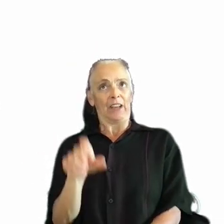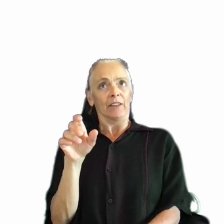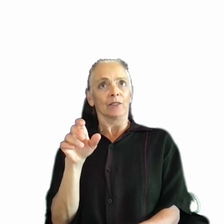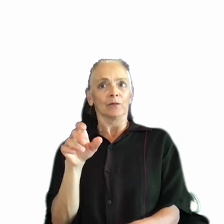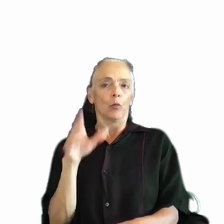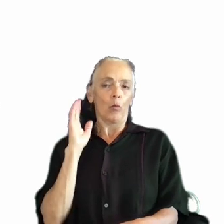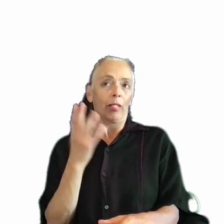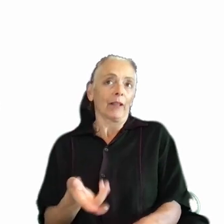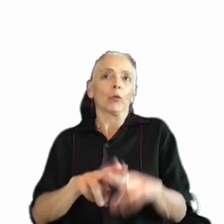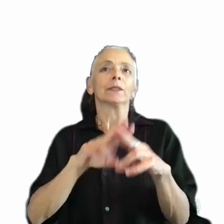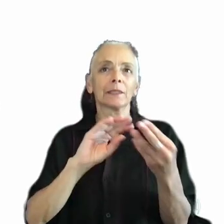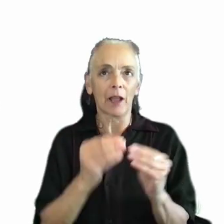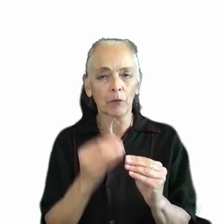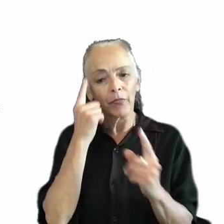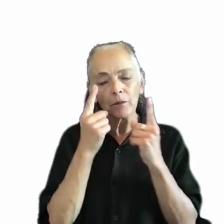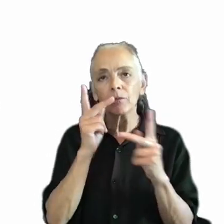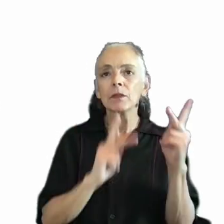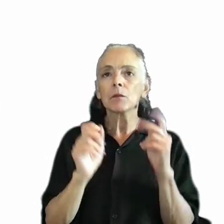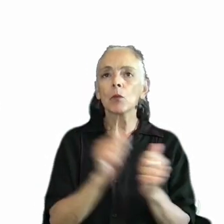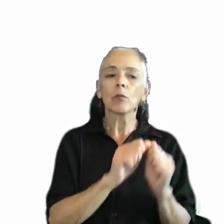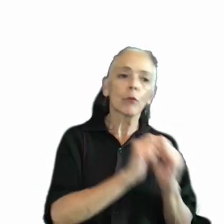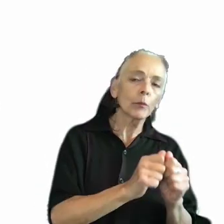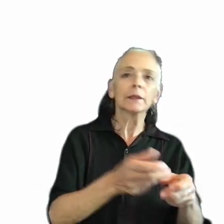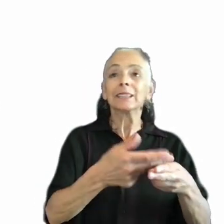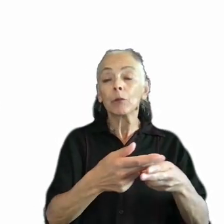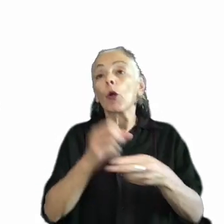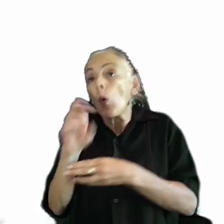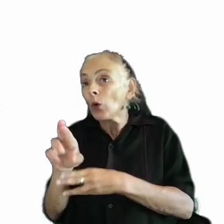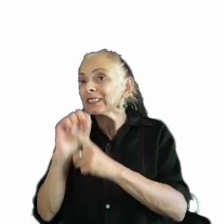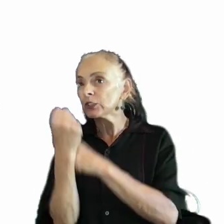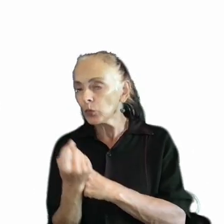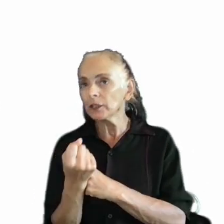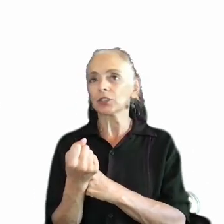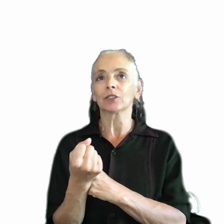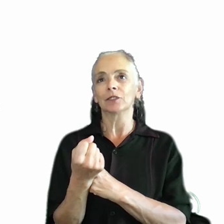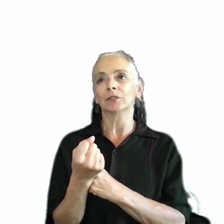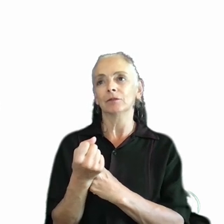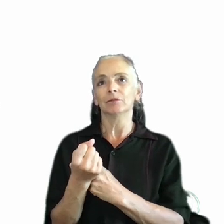people with permanent, temporary, or situational conditions that result in similar needs.